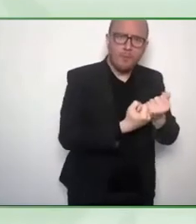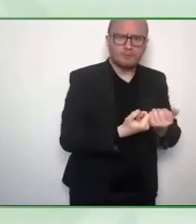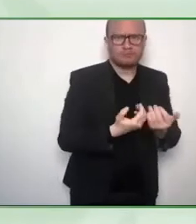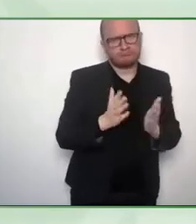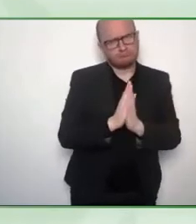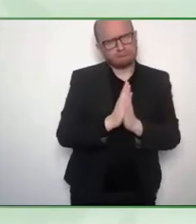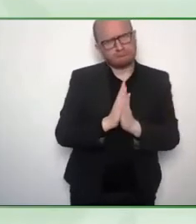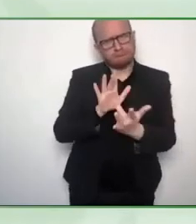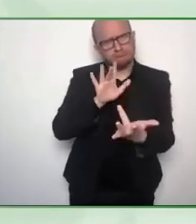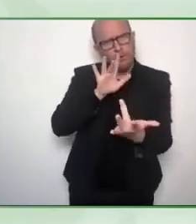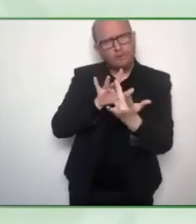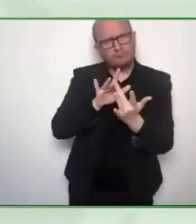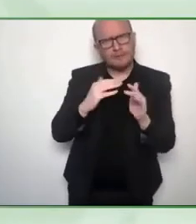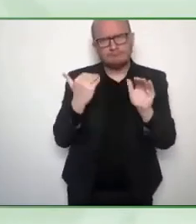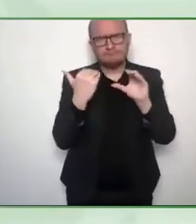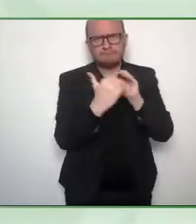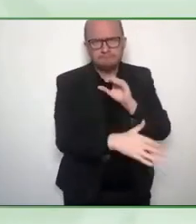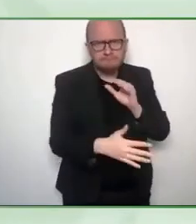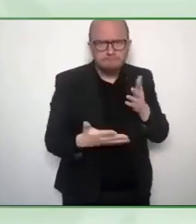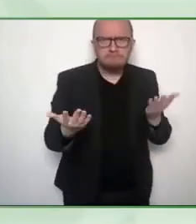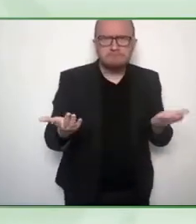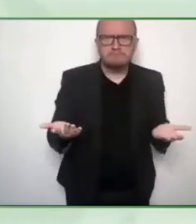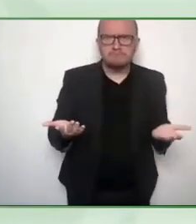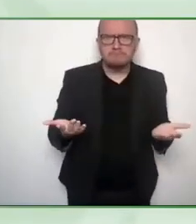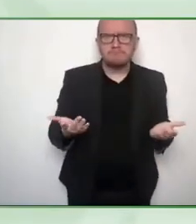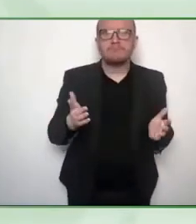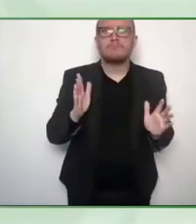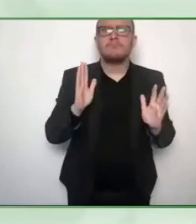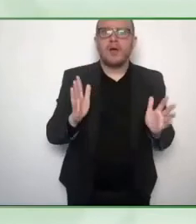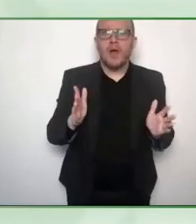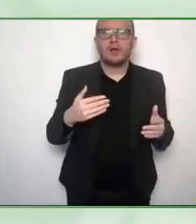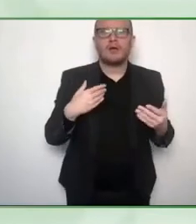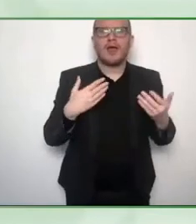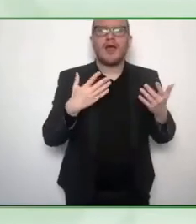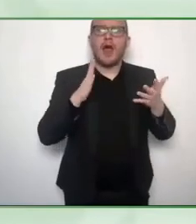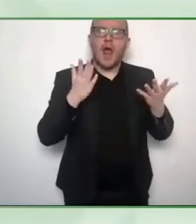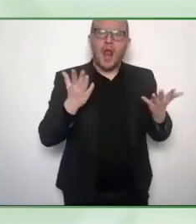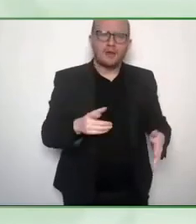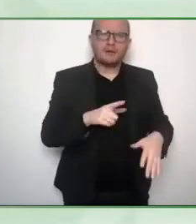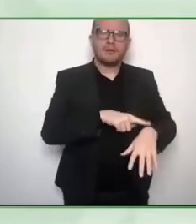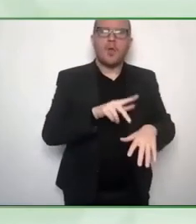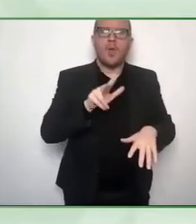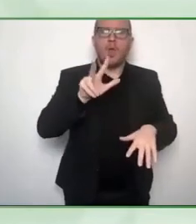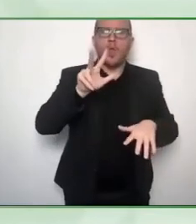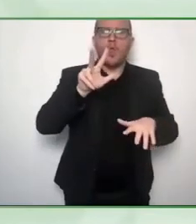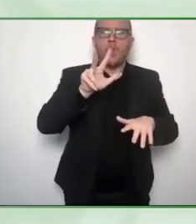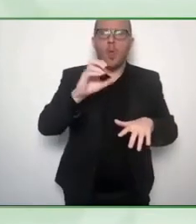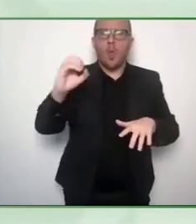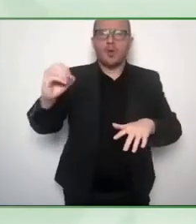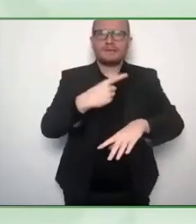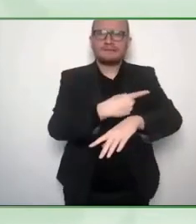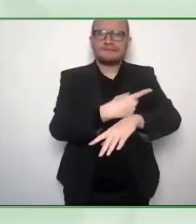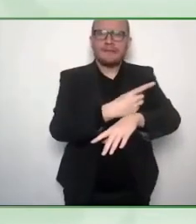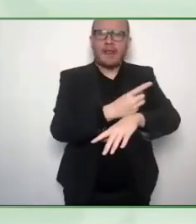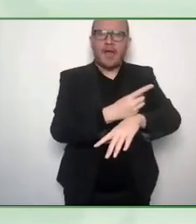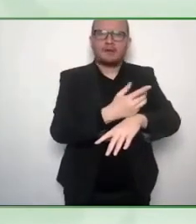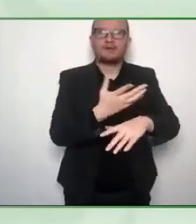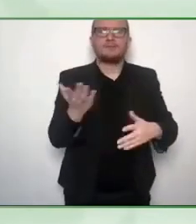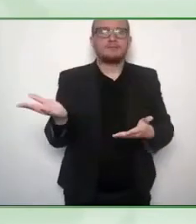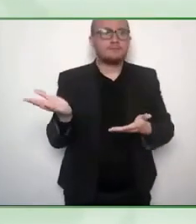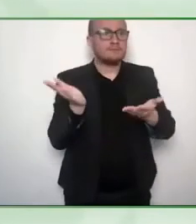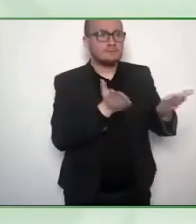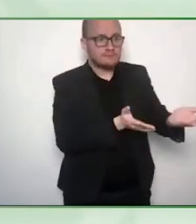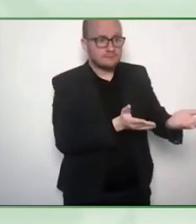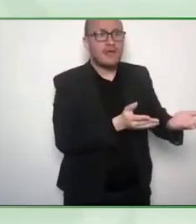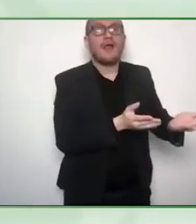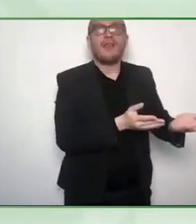But secondly, you get to give 30 seconds about what you believe inclusive travel could be. And then I'm going to hand over because we're going to see what